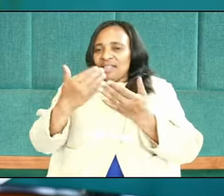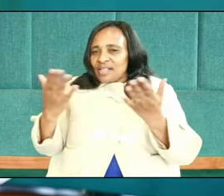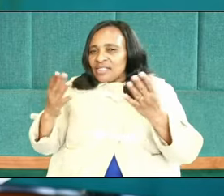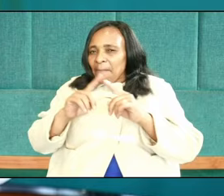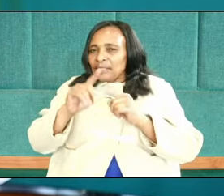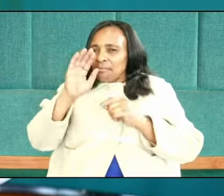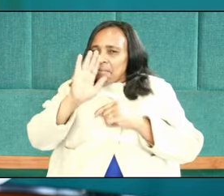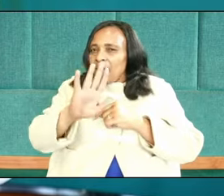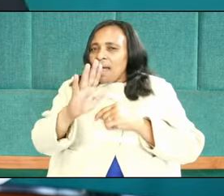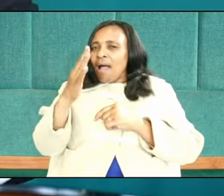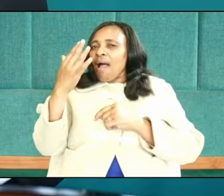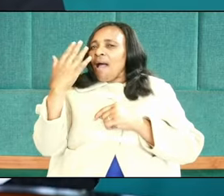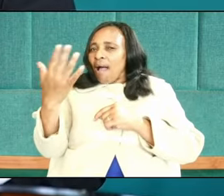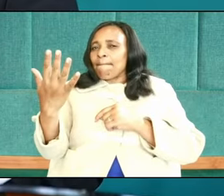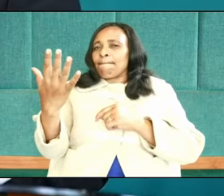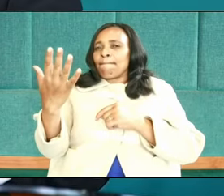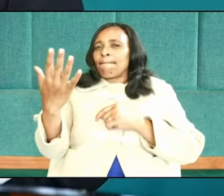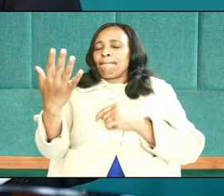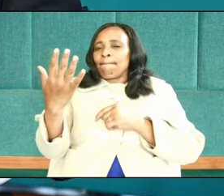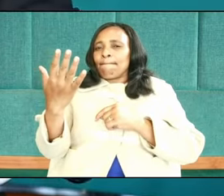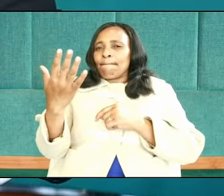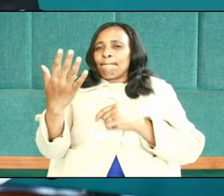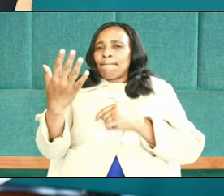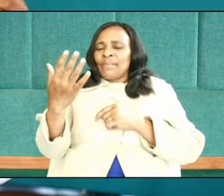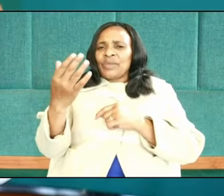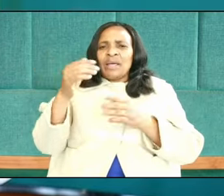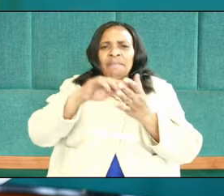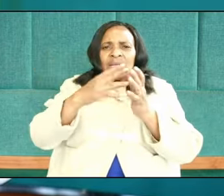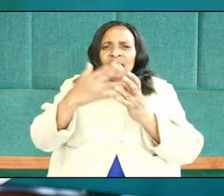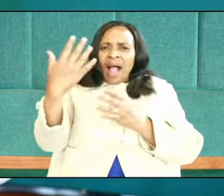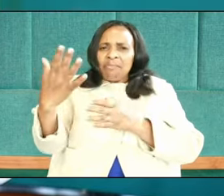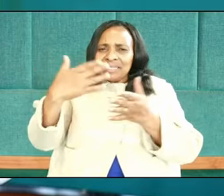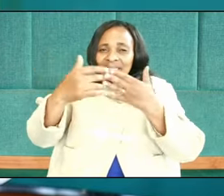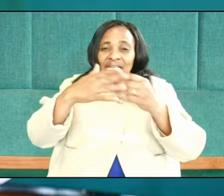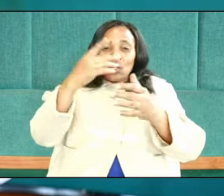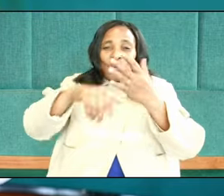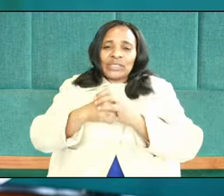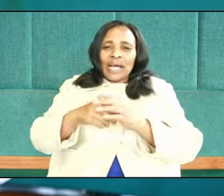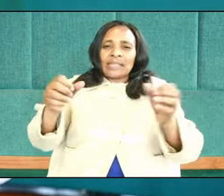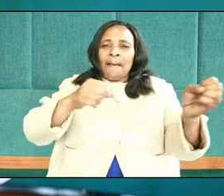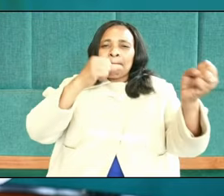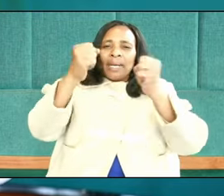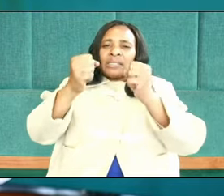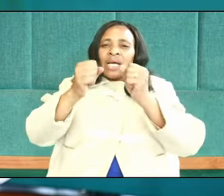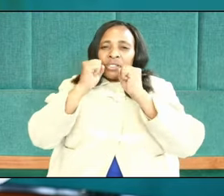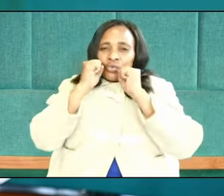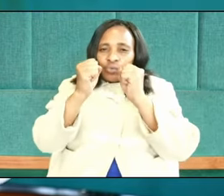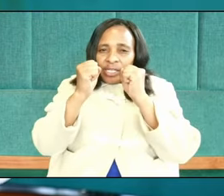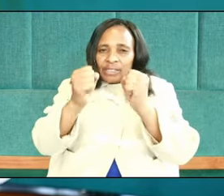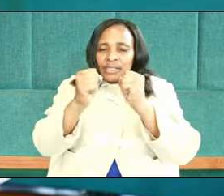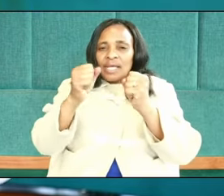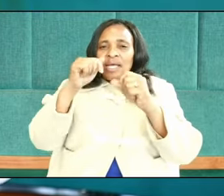arm, your arm. Arm is a symbol of might and strength in